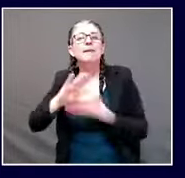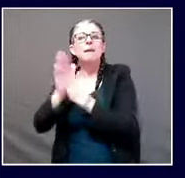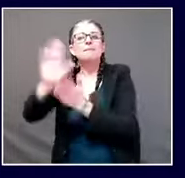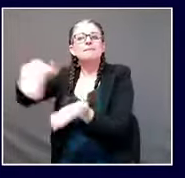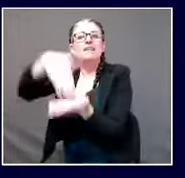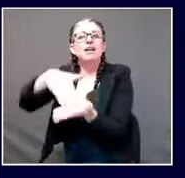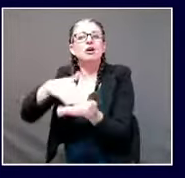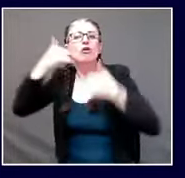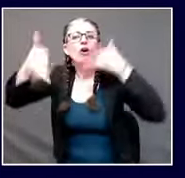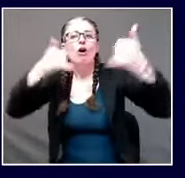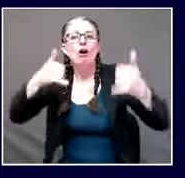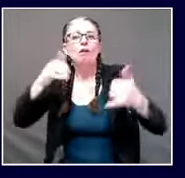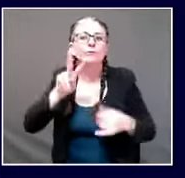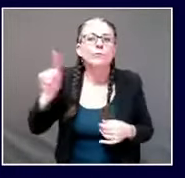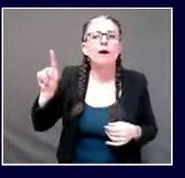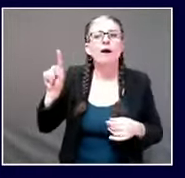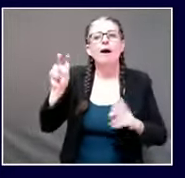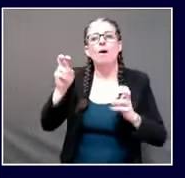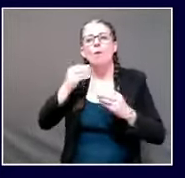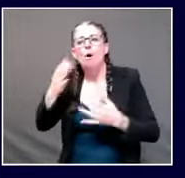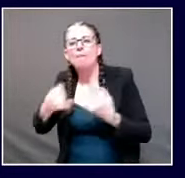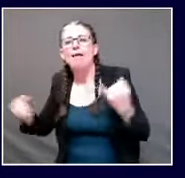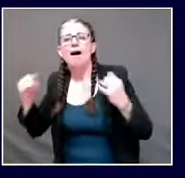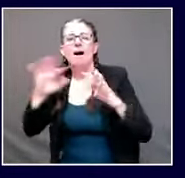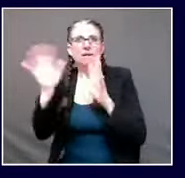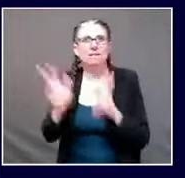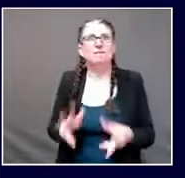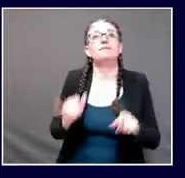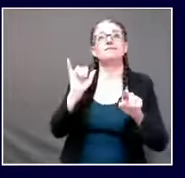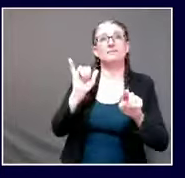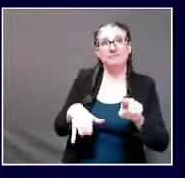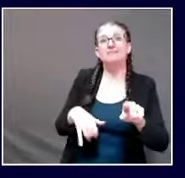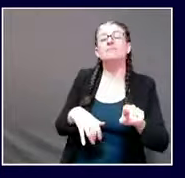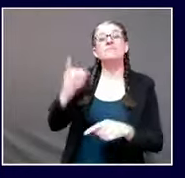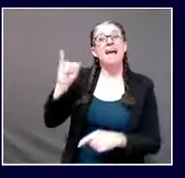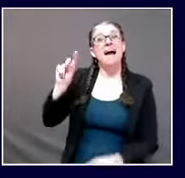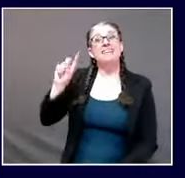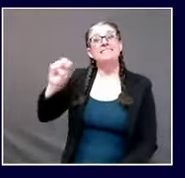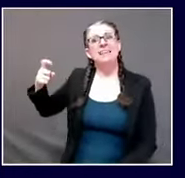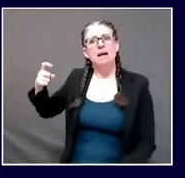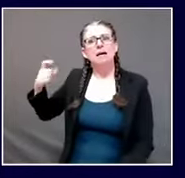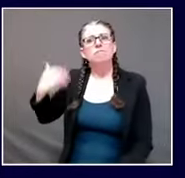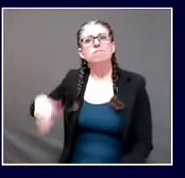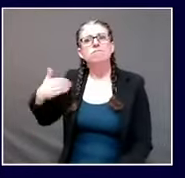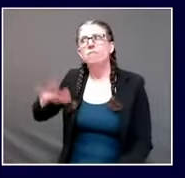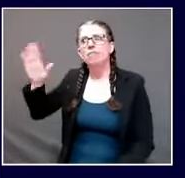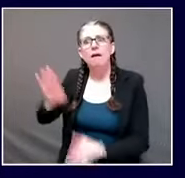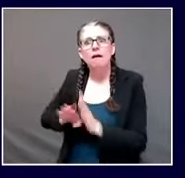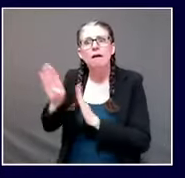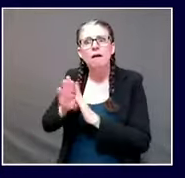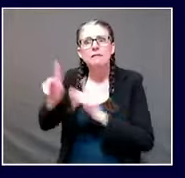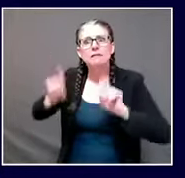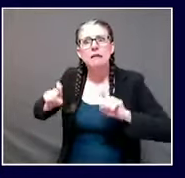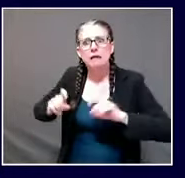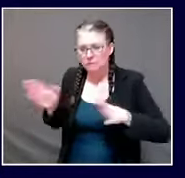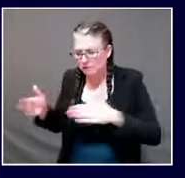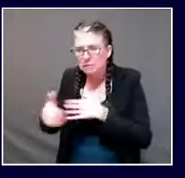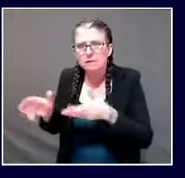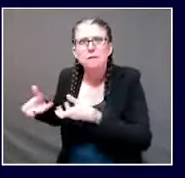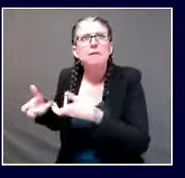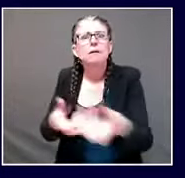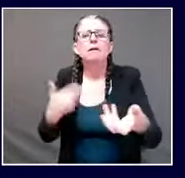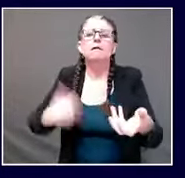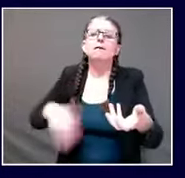to Lee Otto for producing some terrific public service ads to inform people of all ages about